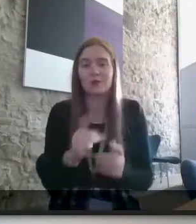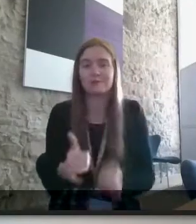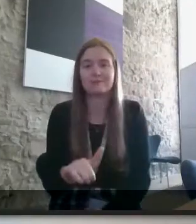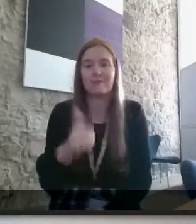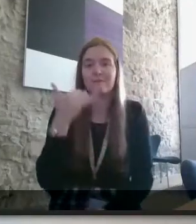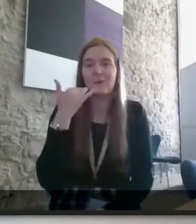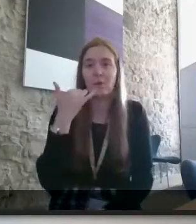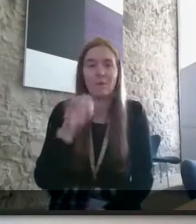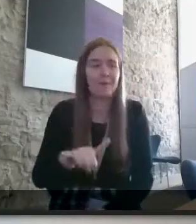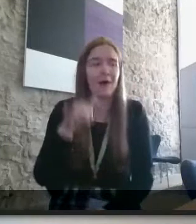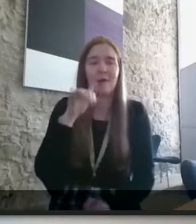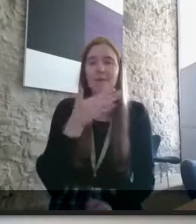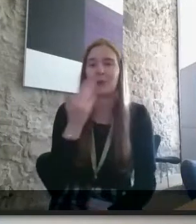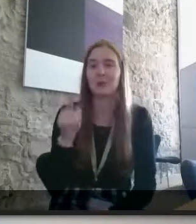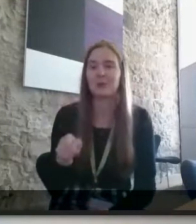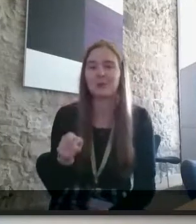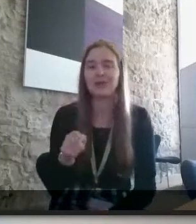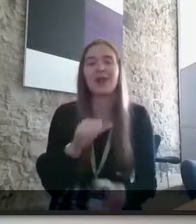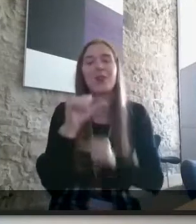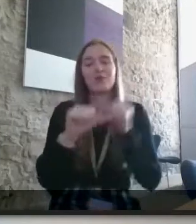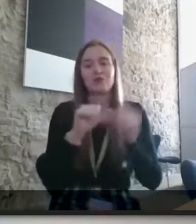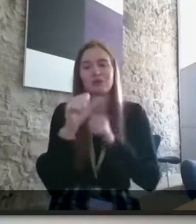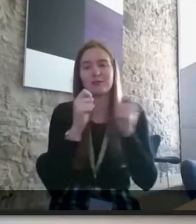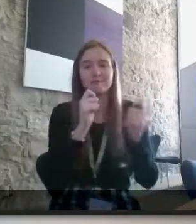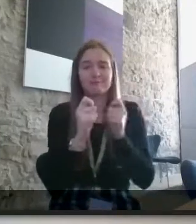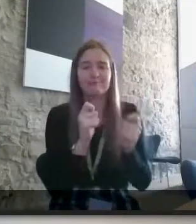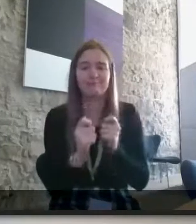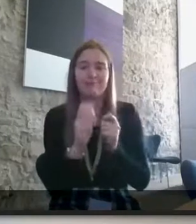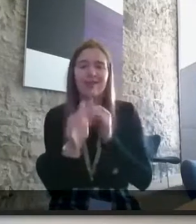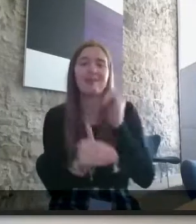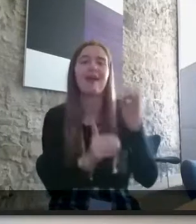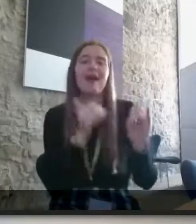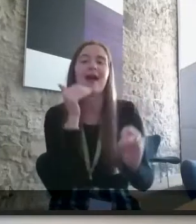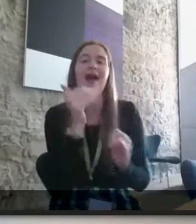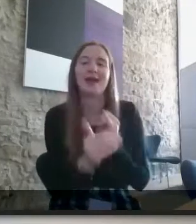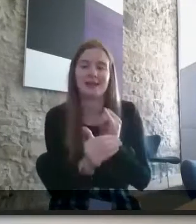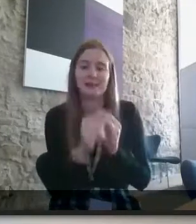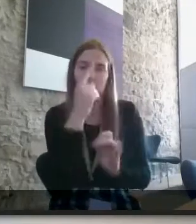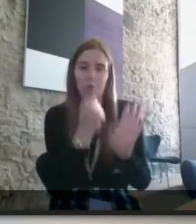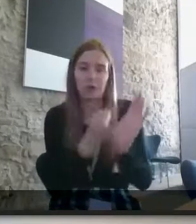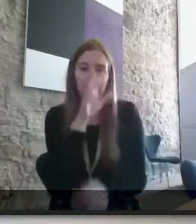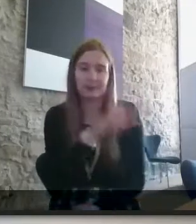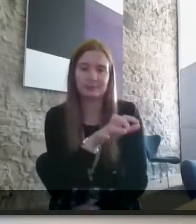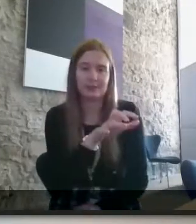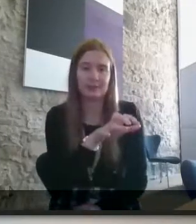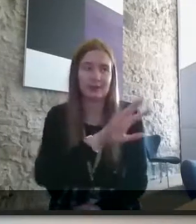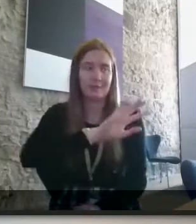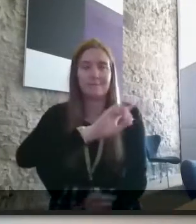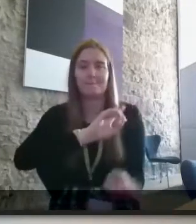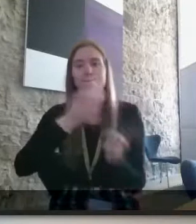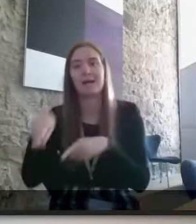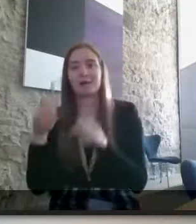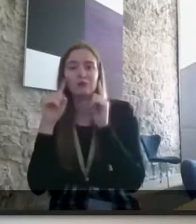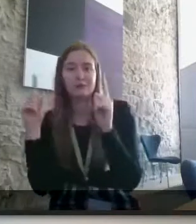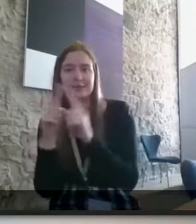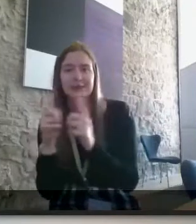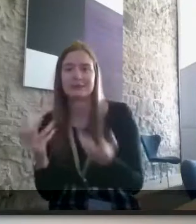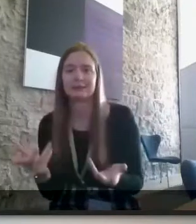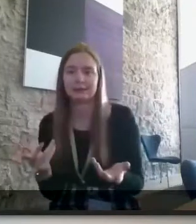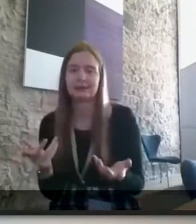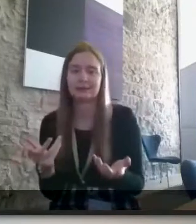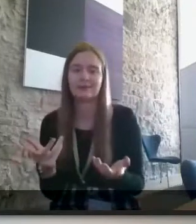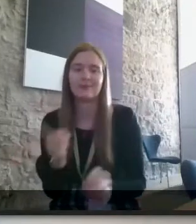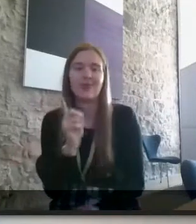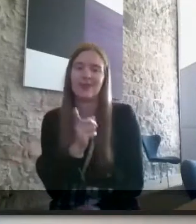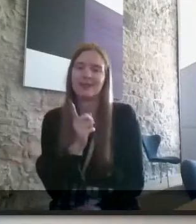and the process started the adjustments were in place at the end of her one year placement and she went back to university and it's that